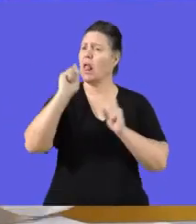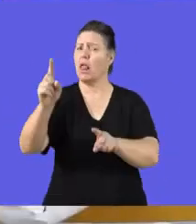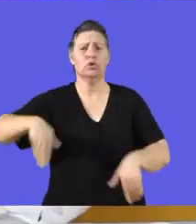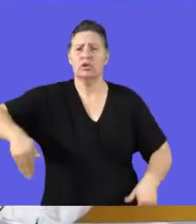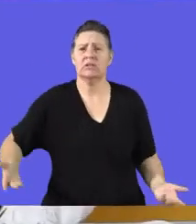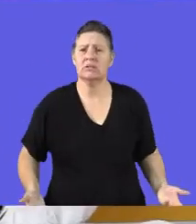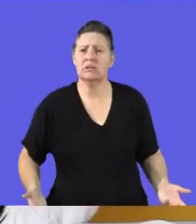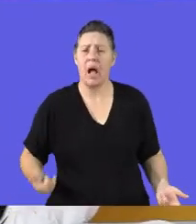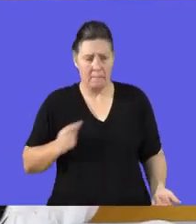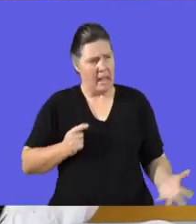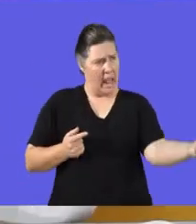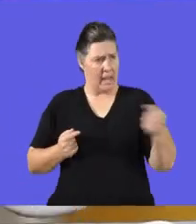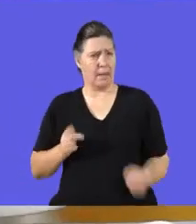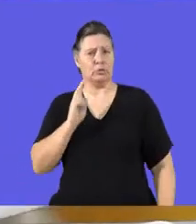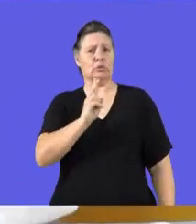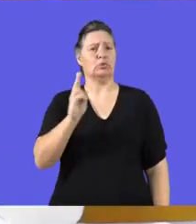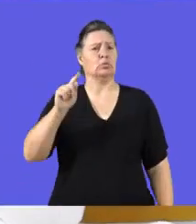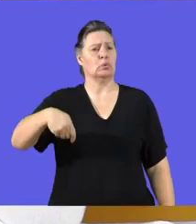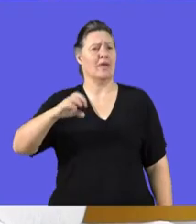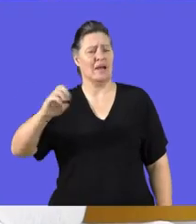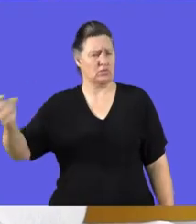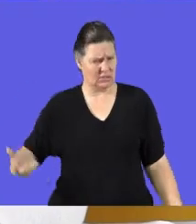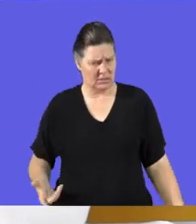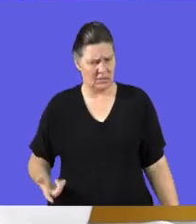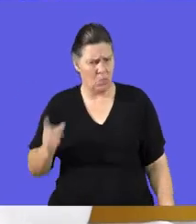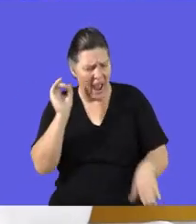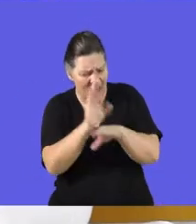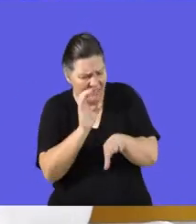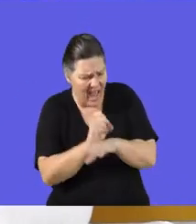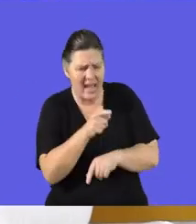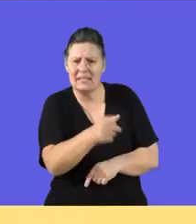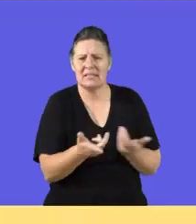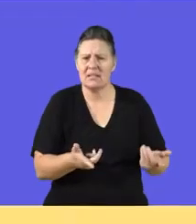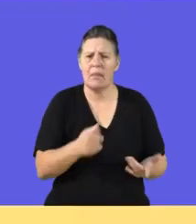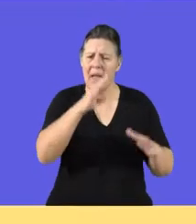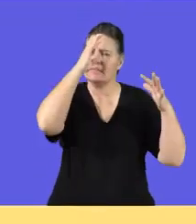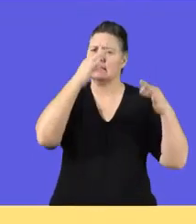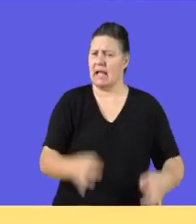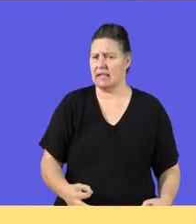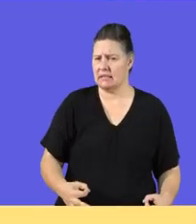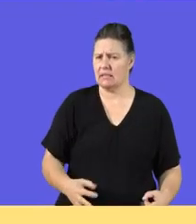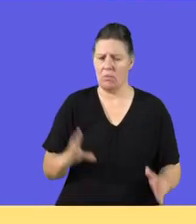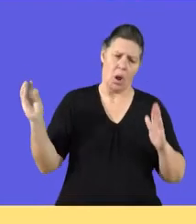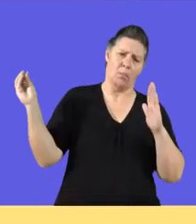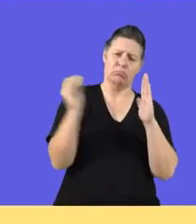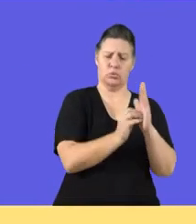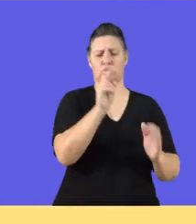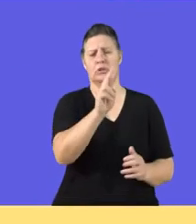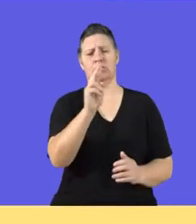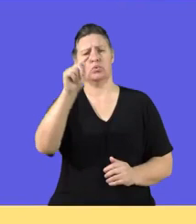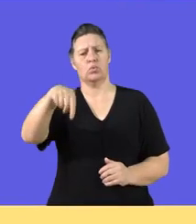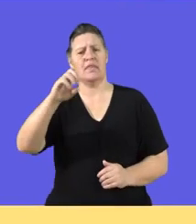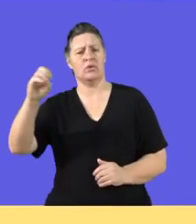already in her books as what? As income. Now, can you advise Ms. Shabalala on her decision